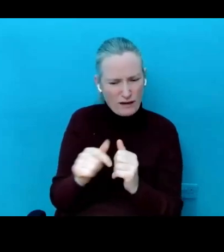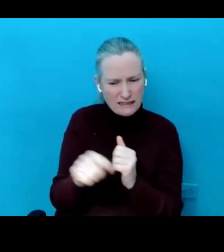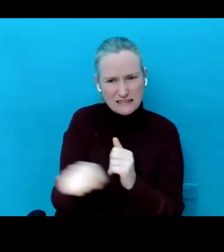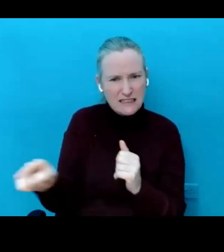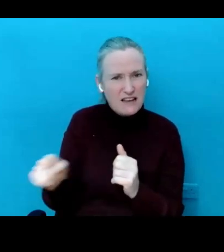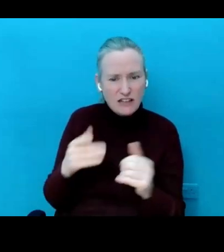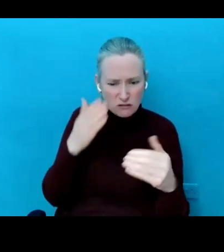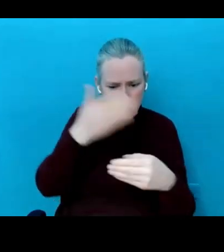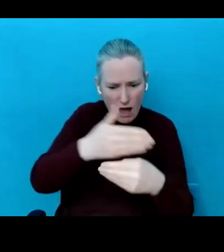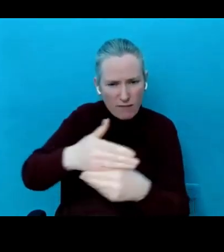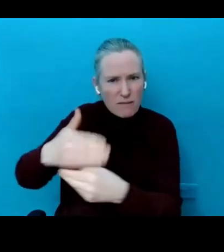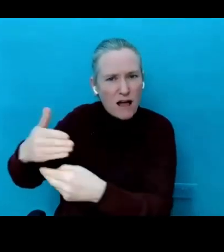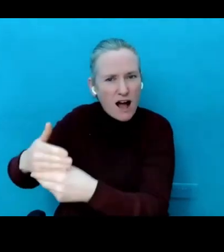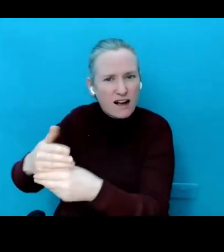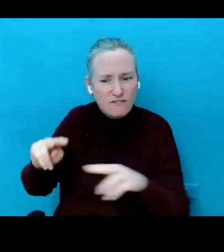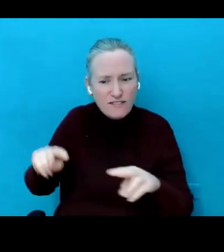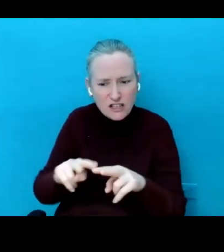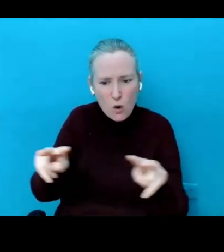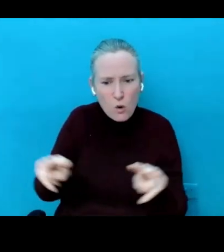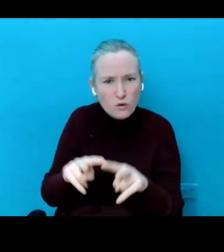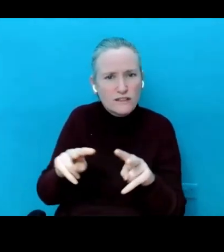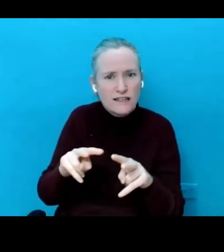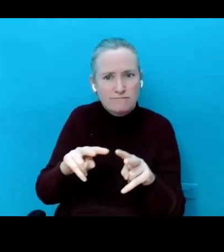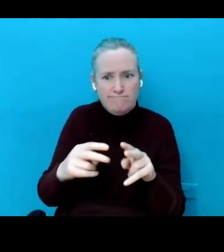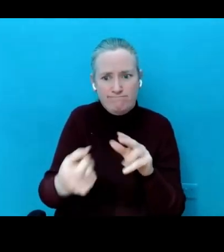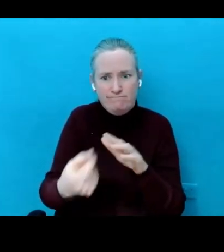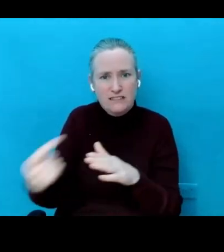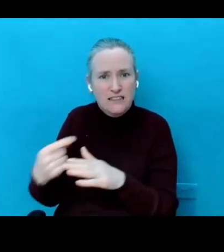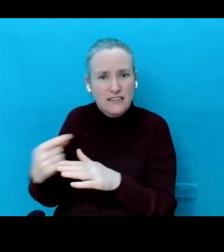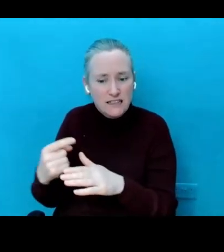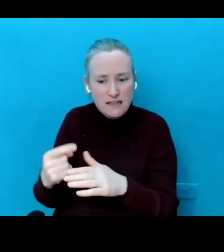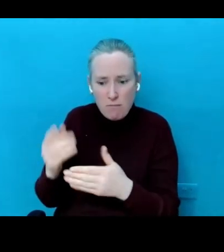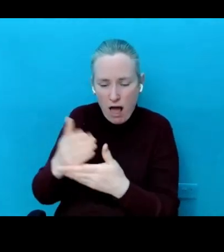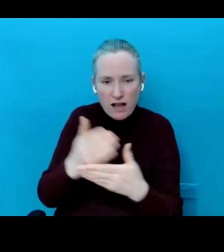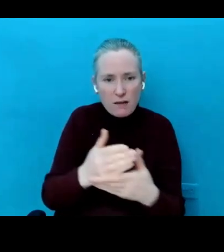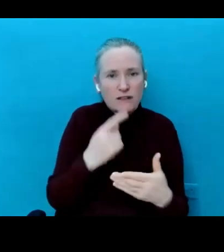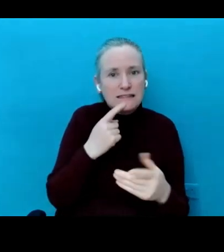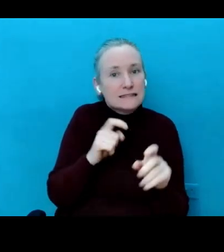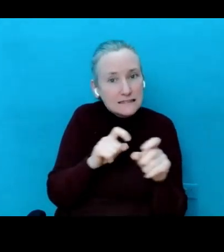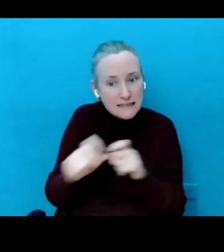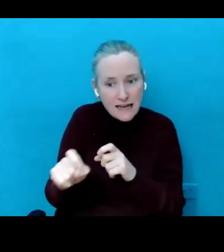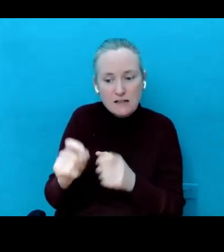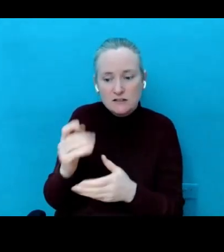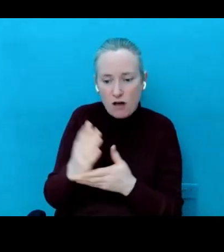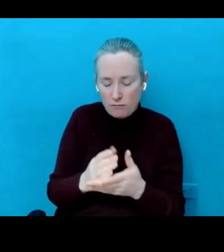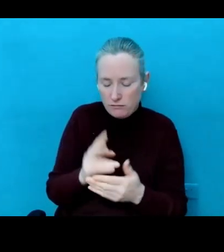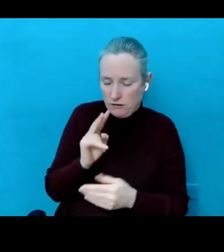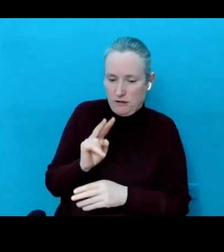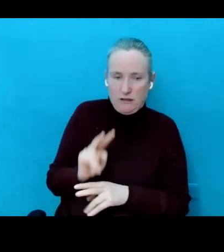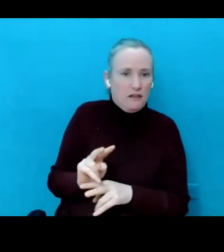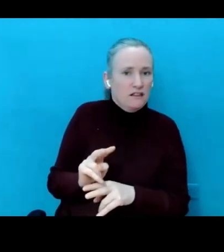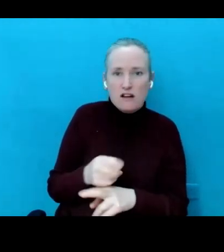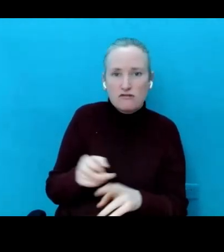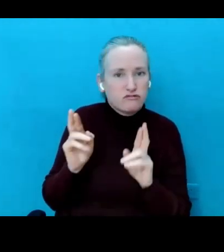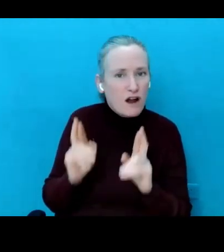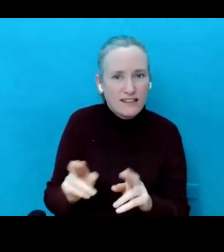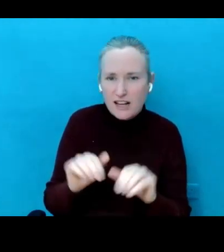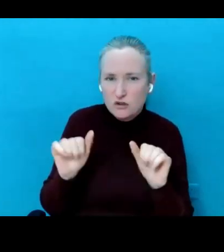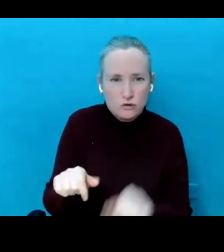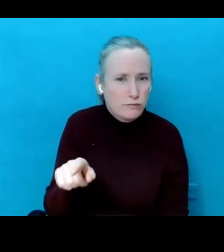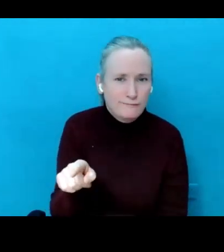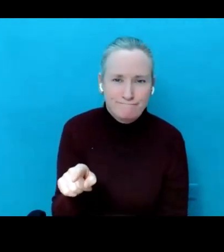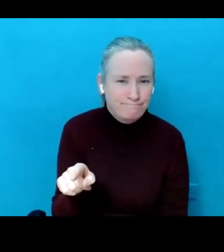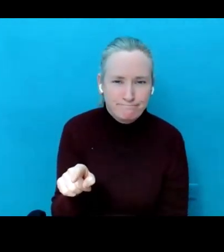and channels and now selecting what she can watch. Watch, but is there still content that but there is still content content that's coming up that's unsuitable.